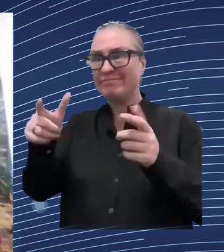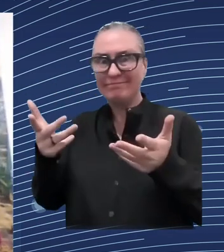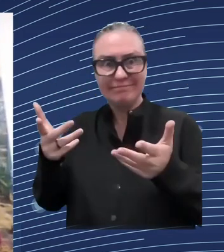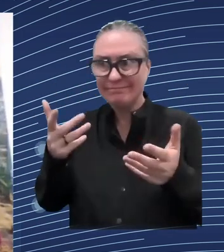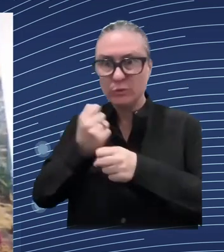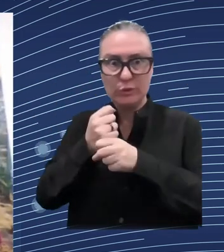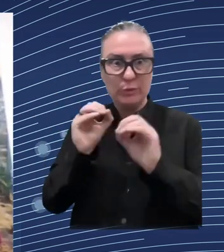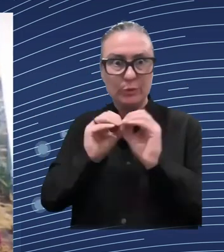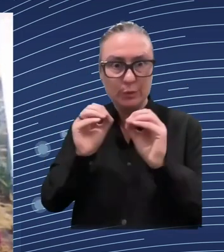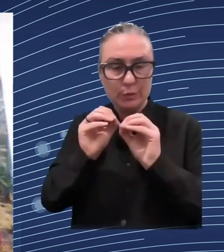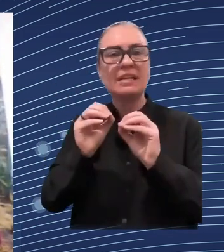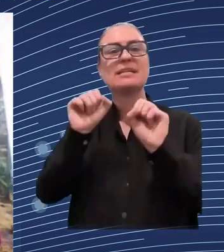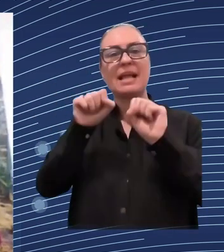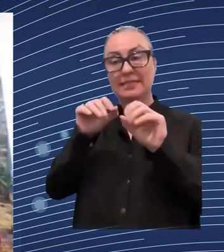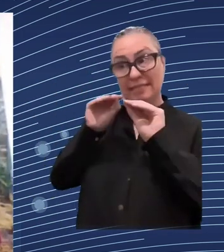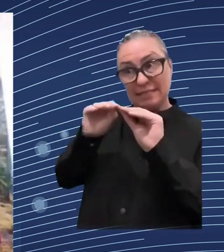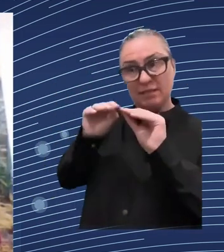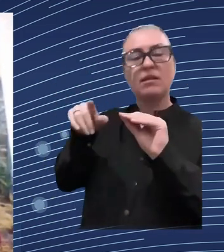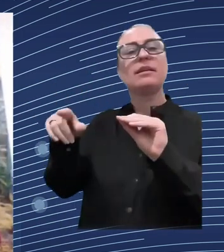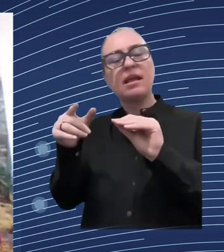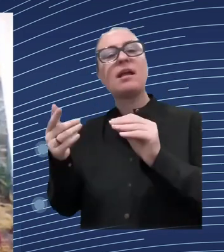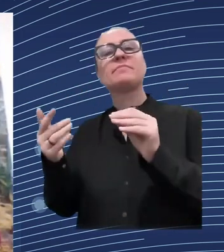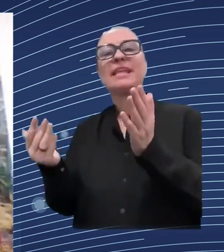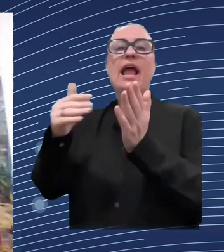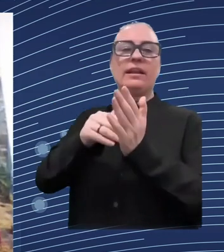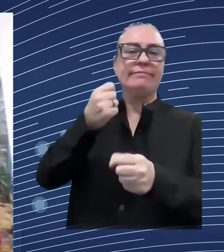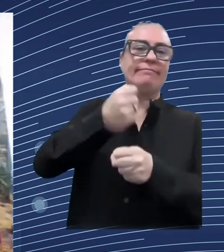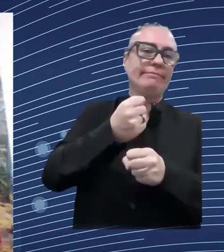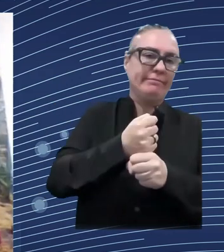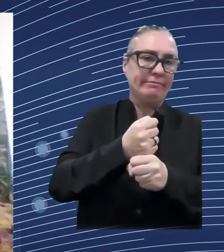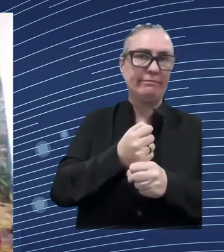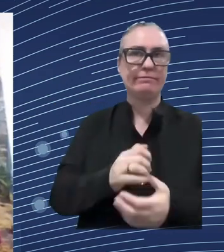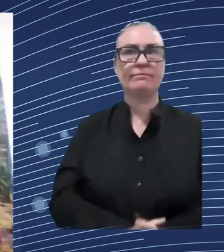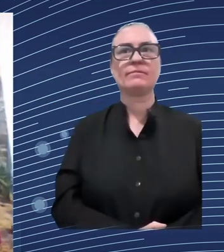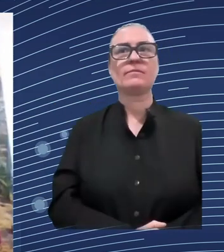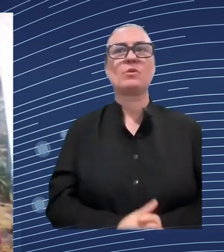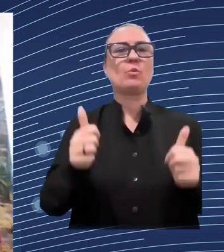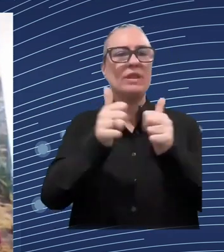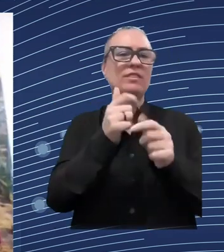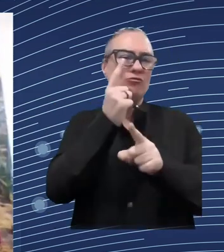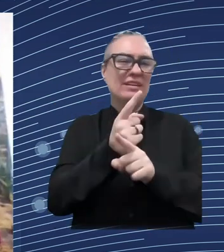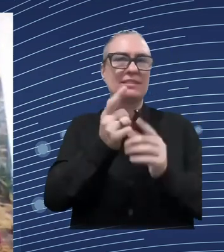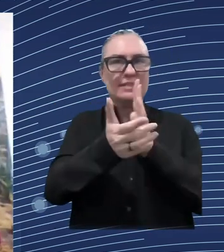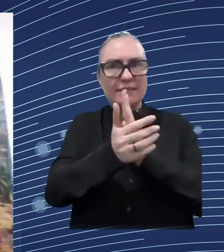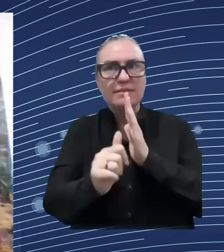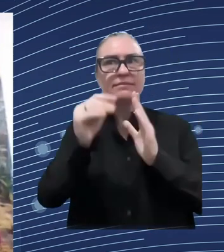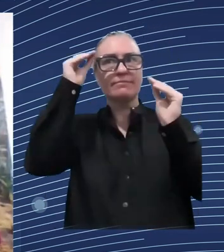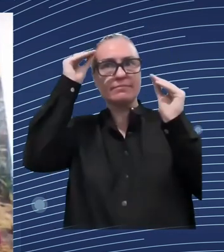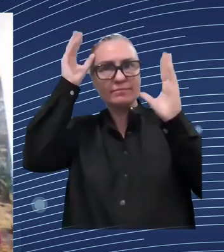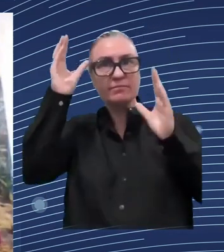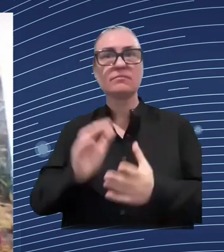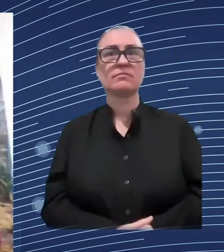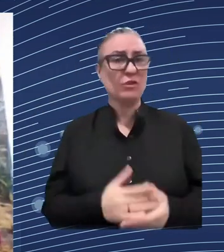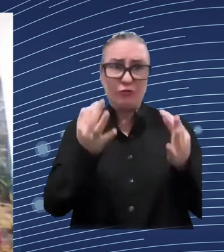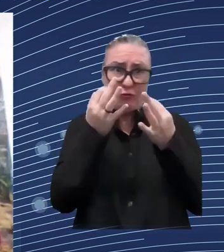uh entertainment format that make micro learning models with mandatory stop lessons uh they are aimed